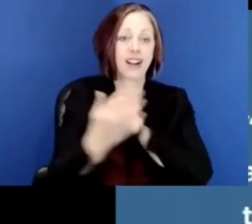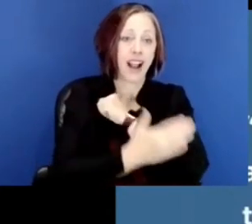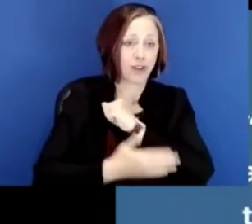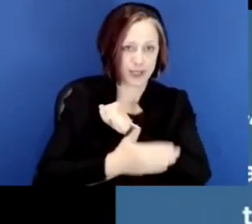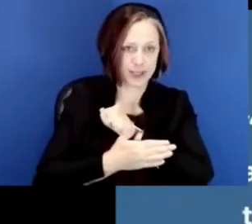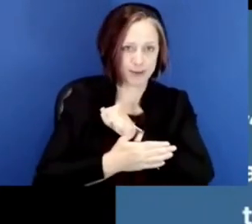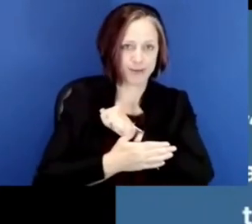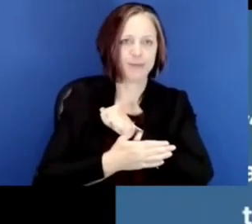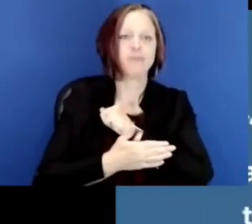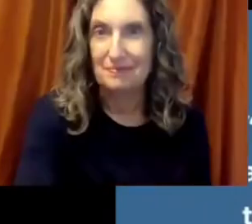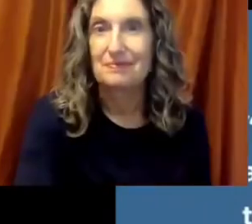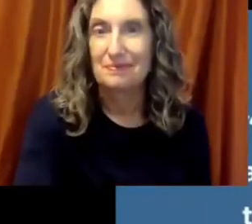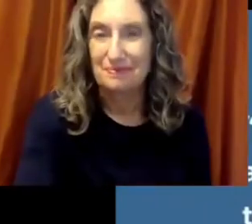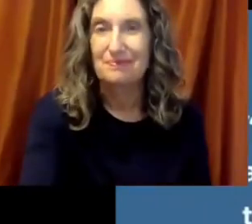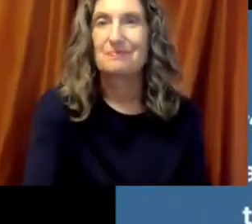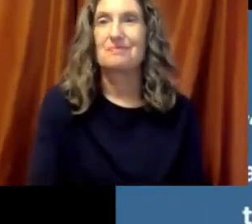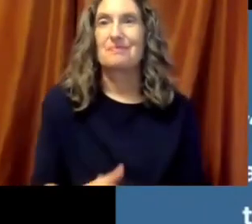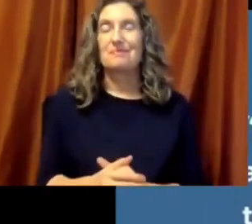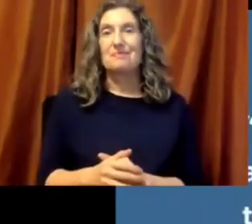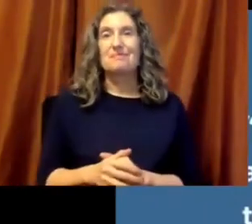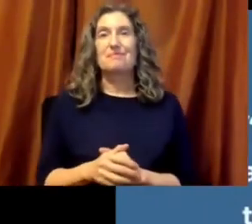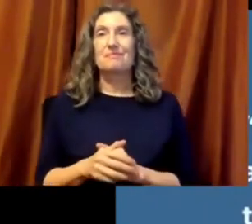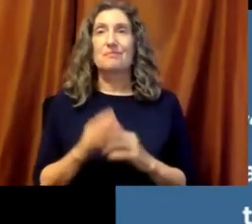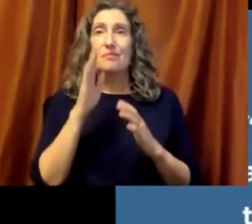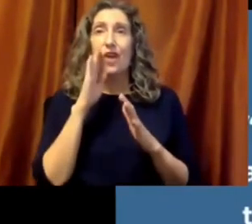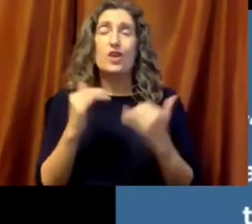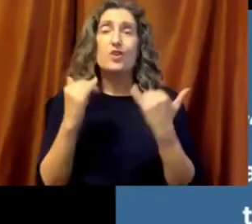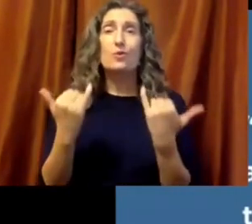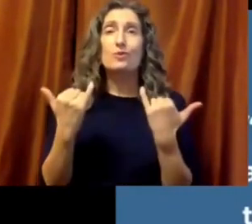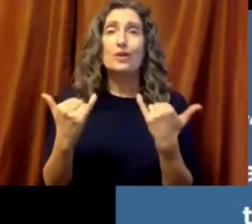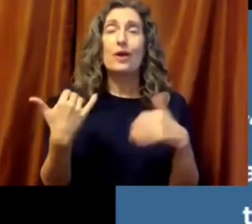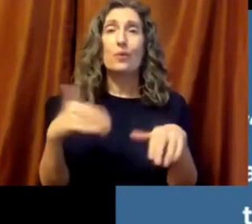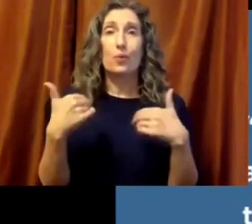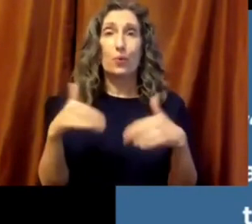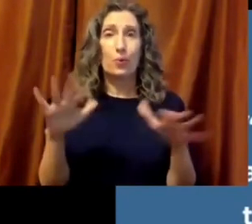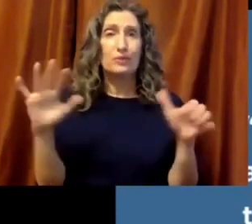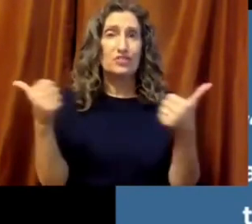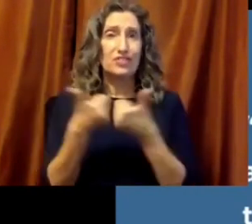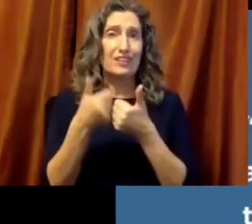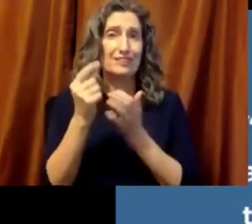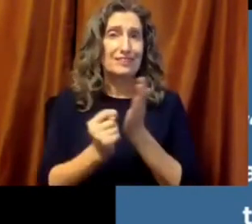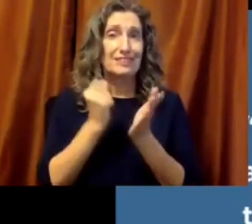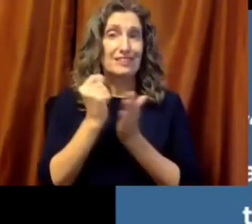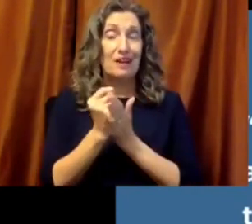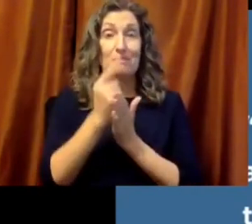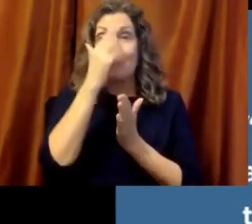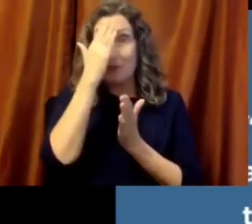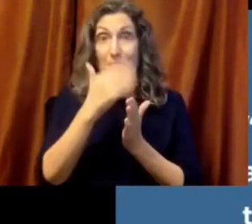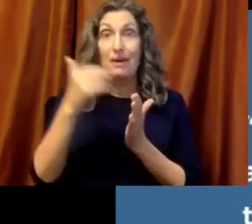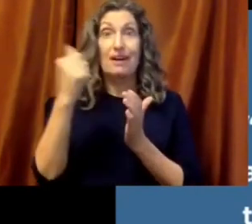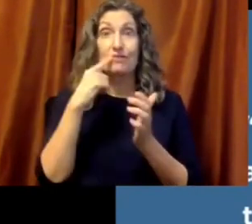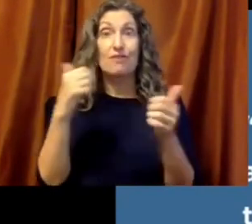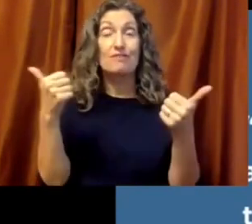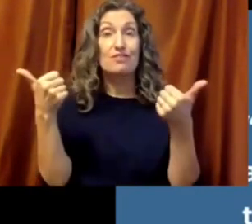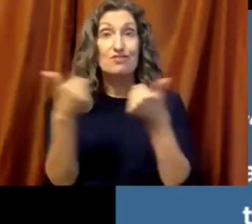and even countries. So I know that this is a challenging time and it is out of these moments of challenge that we really